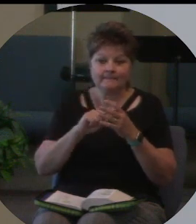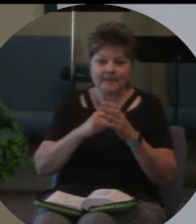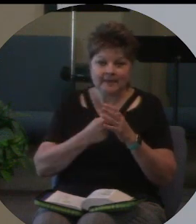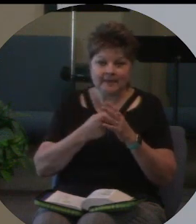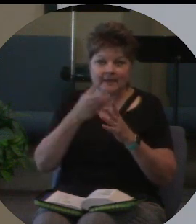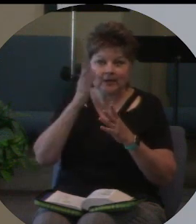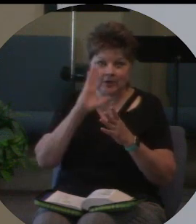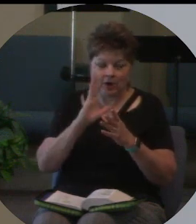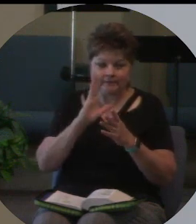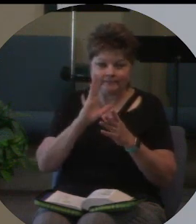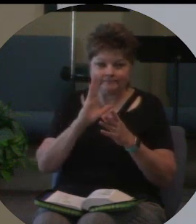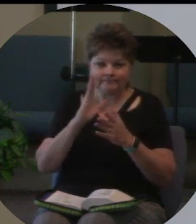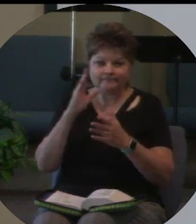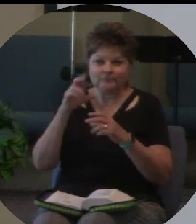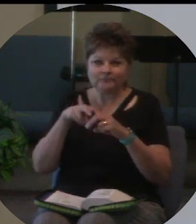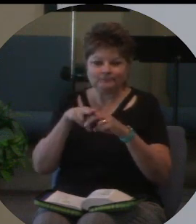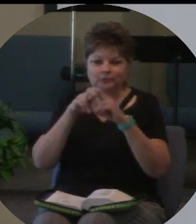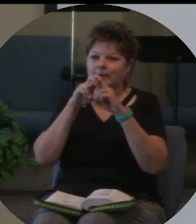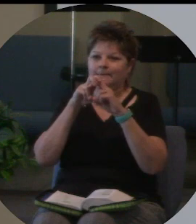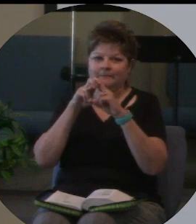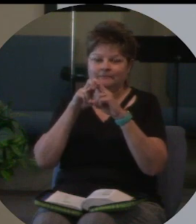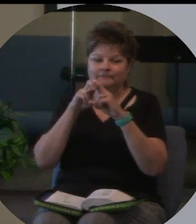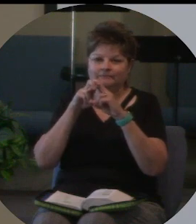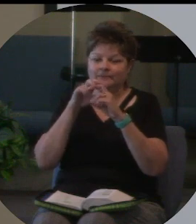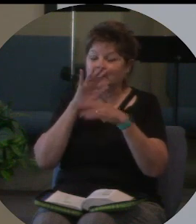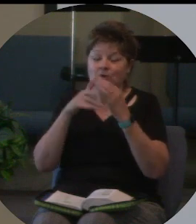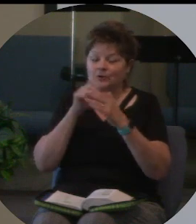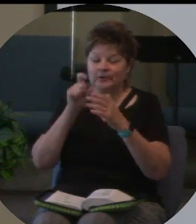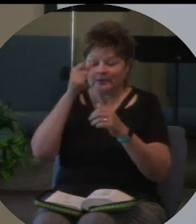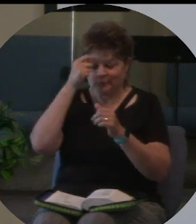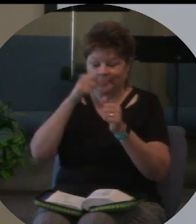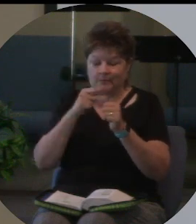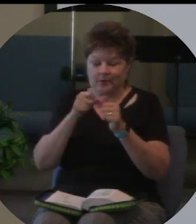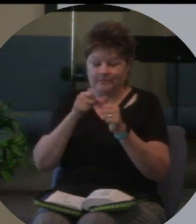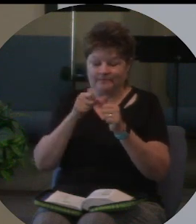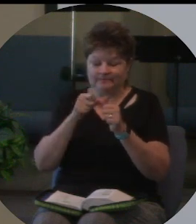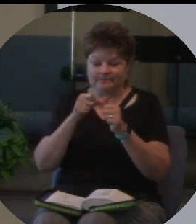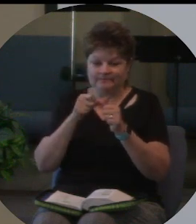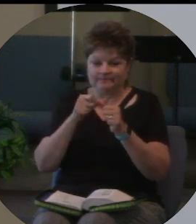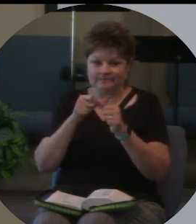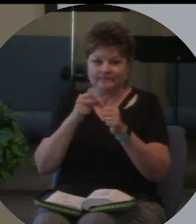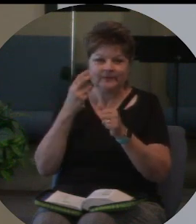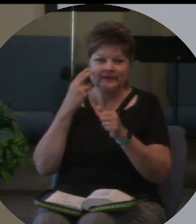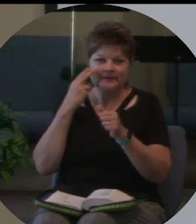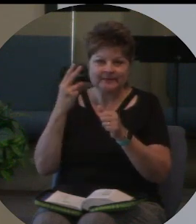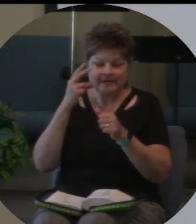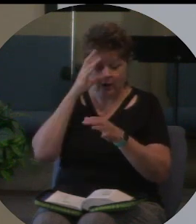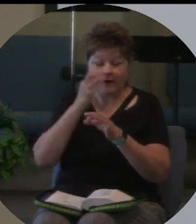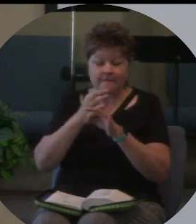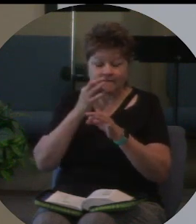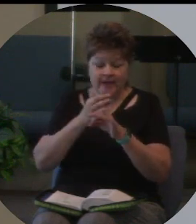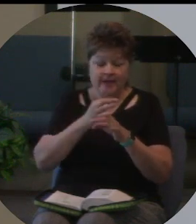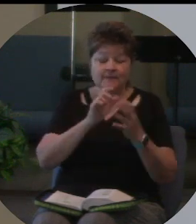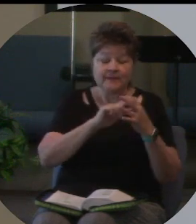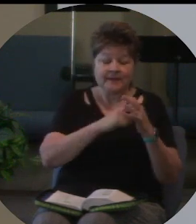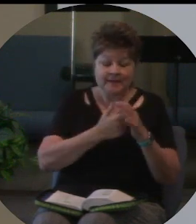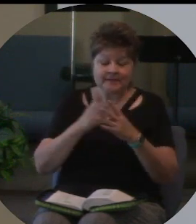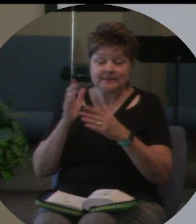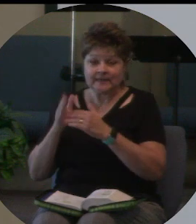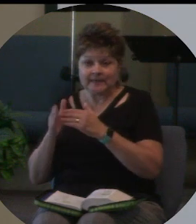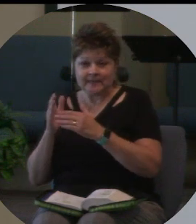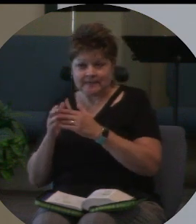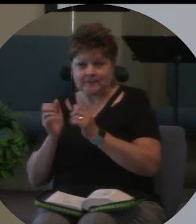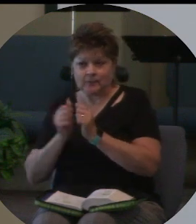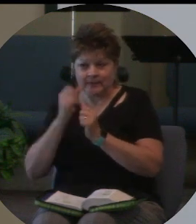We'll stop right there. That's all you have to remember. You see, our faith begins and ends with the notion that